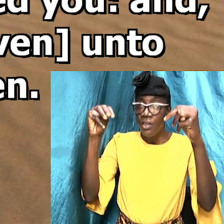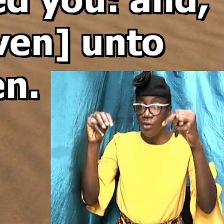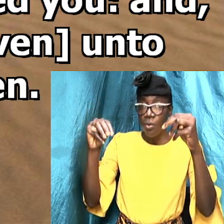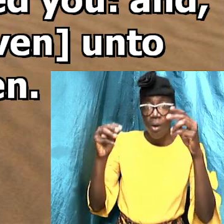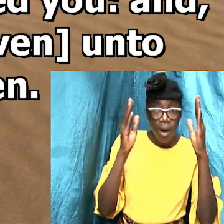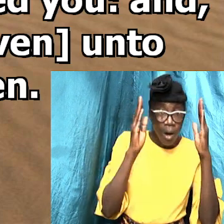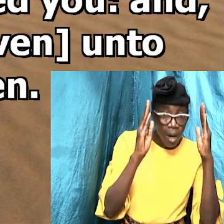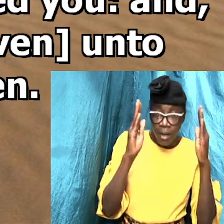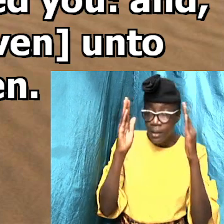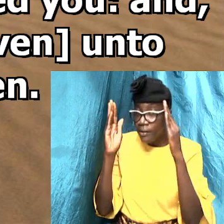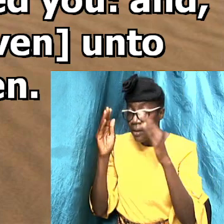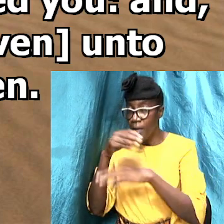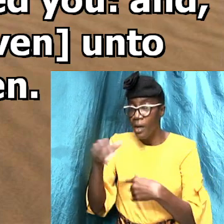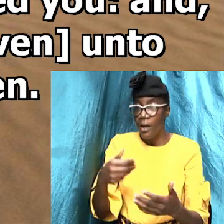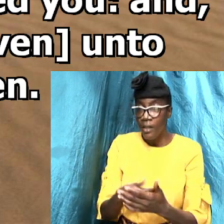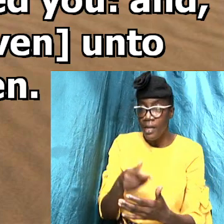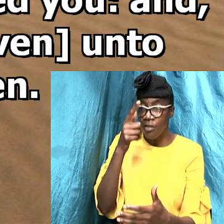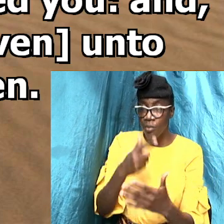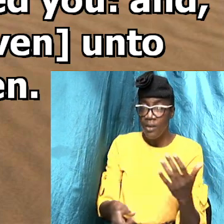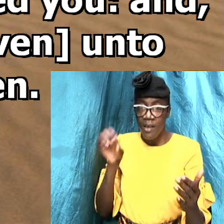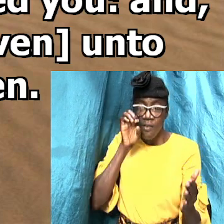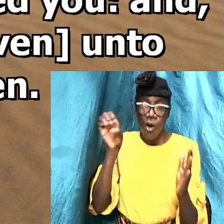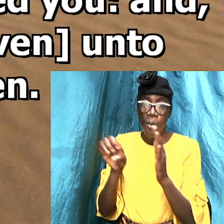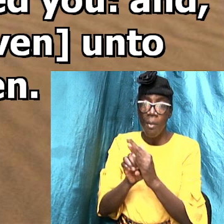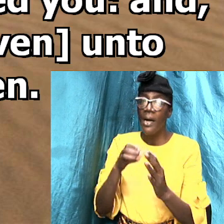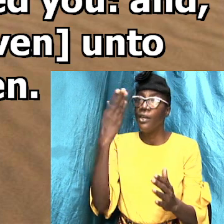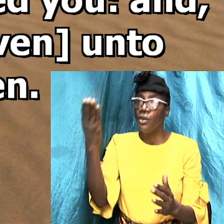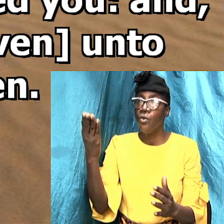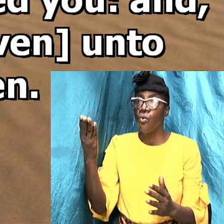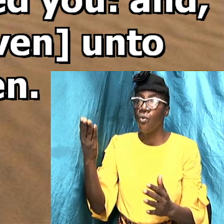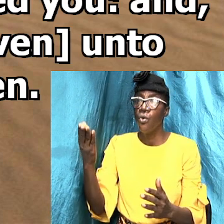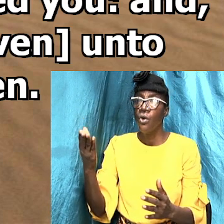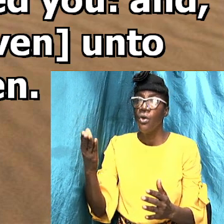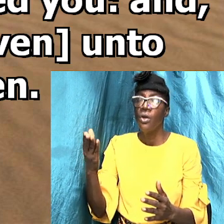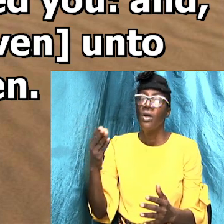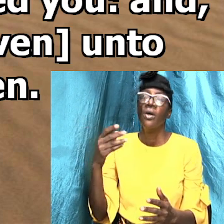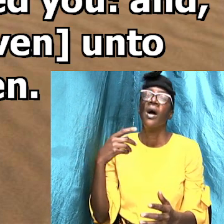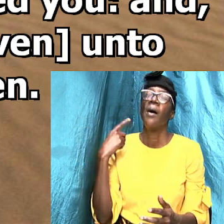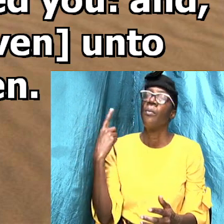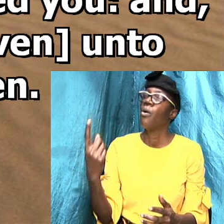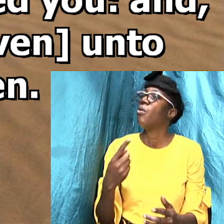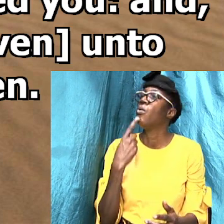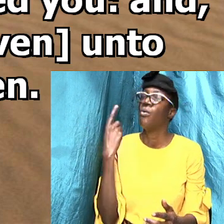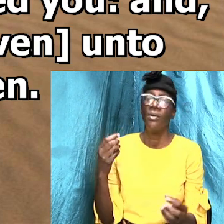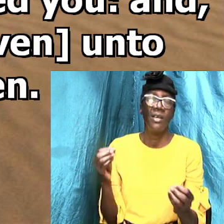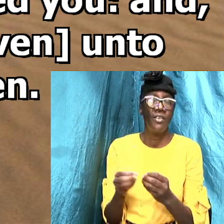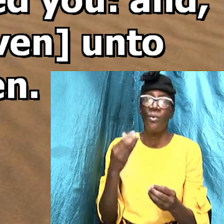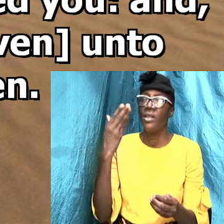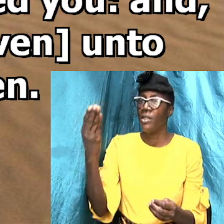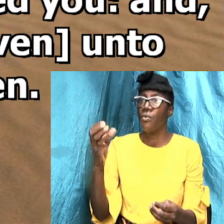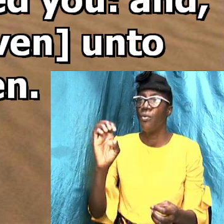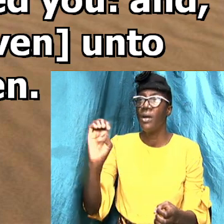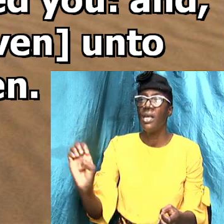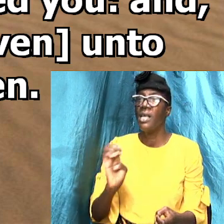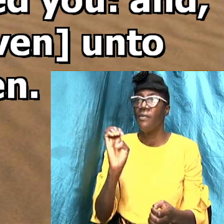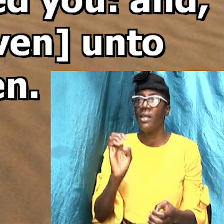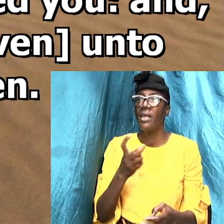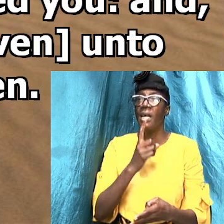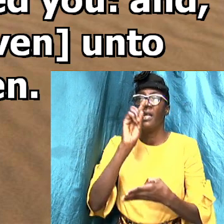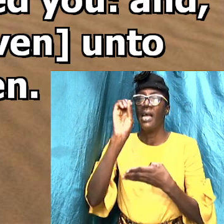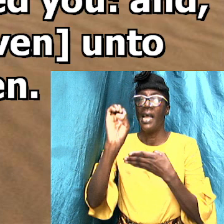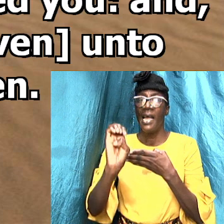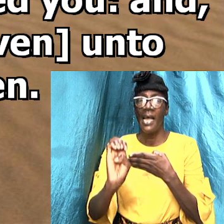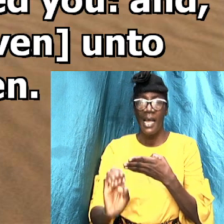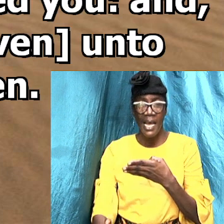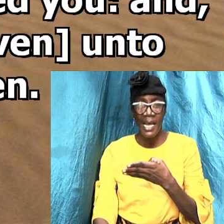all things whatsoever I have commanded you. And lo, I am with you always, even unto the